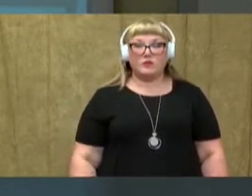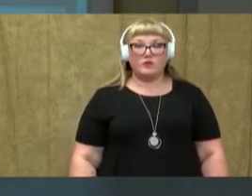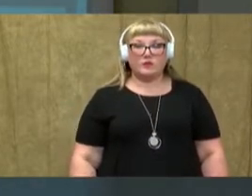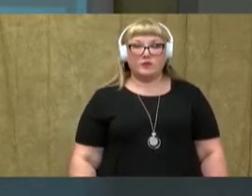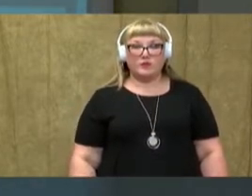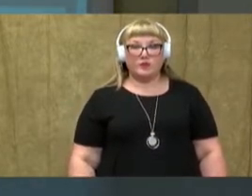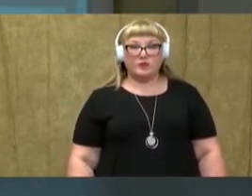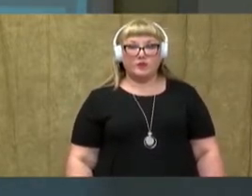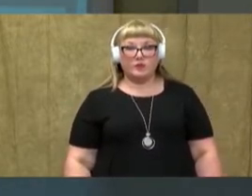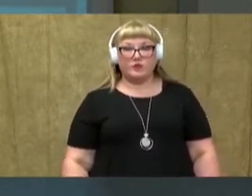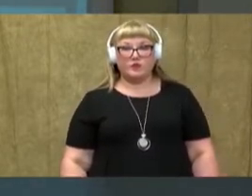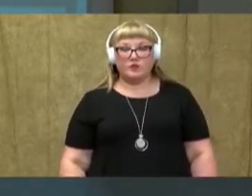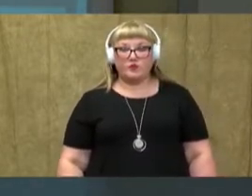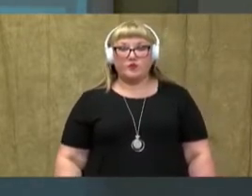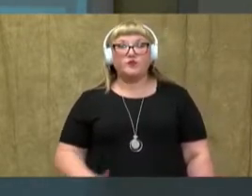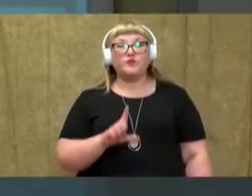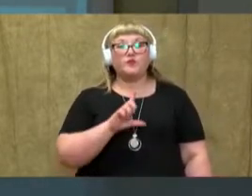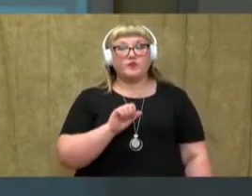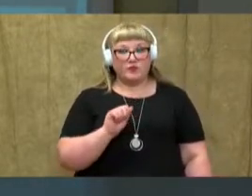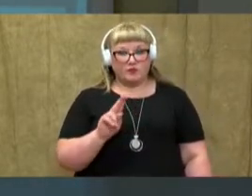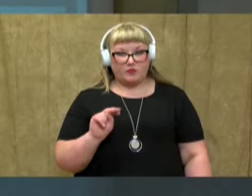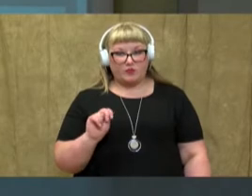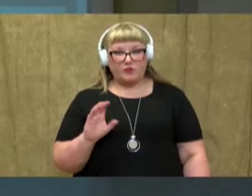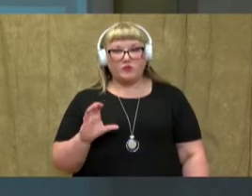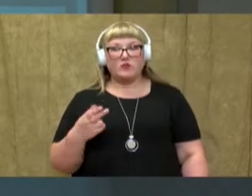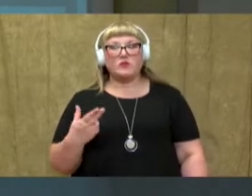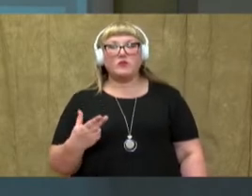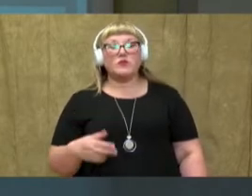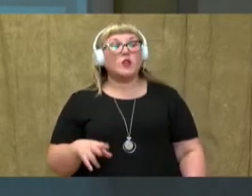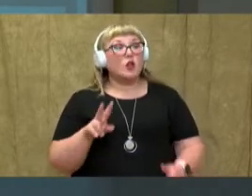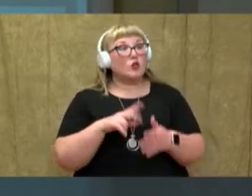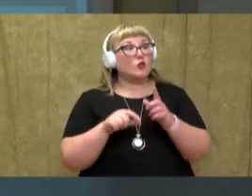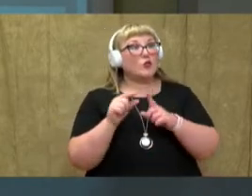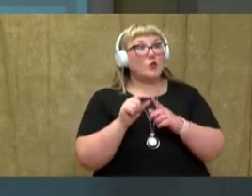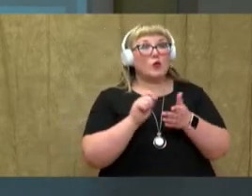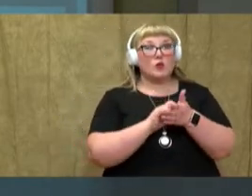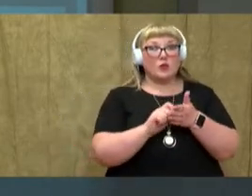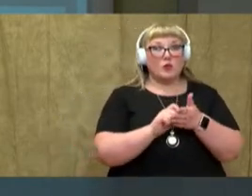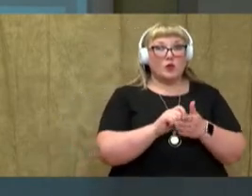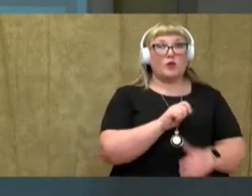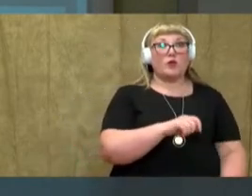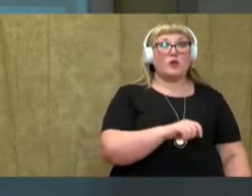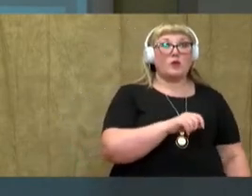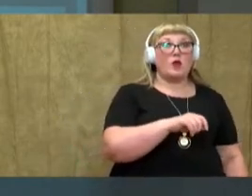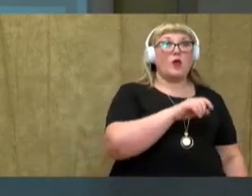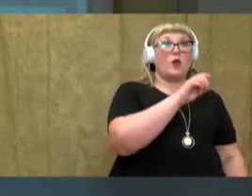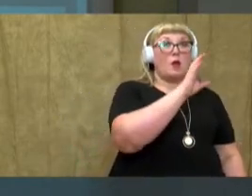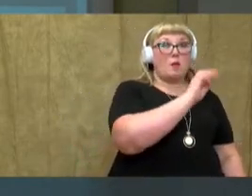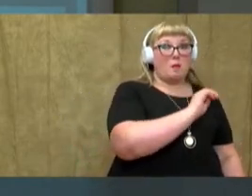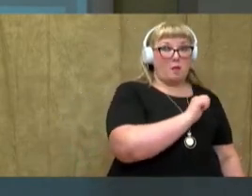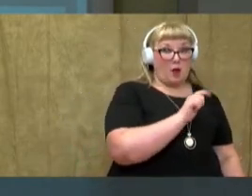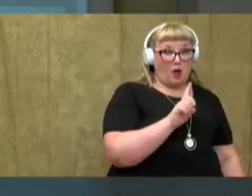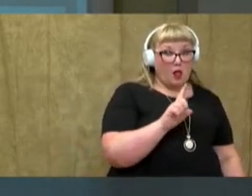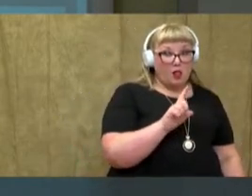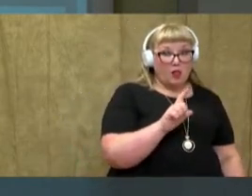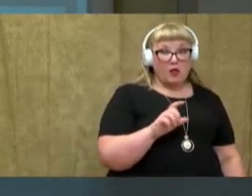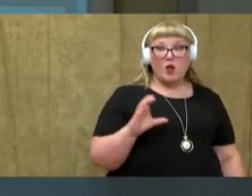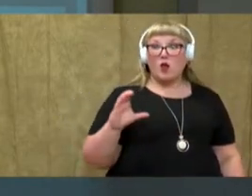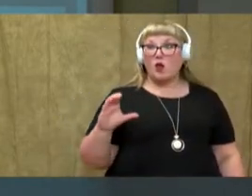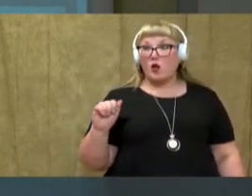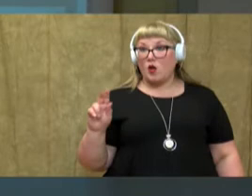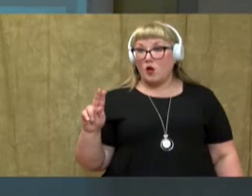And our word is launch. Let's read the words that we wrote. Ready? Read. Mall.